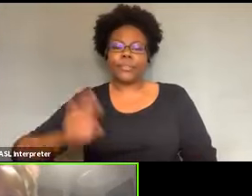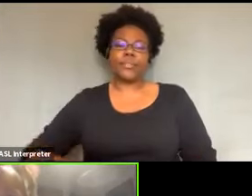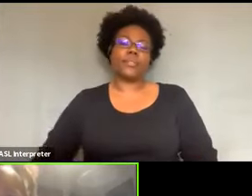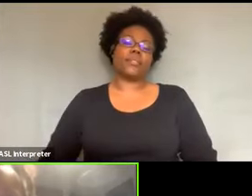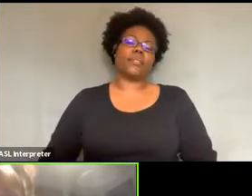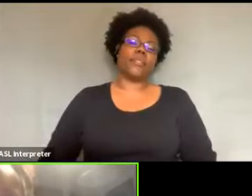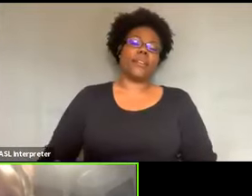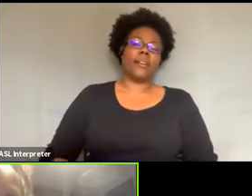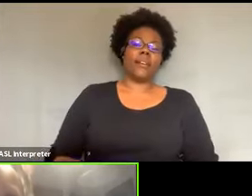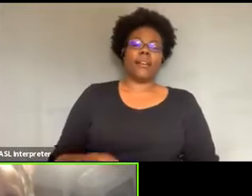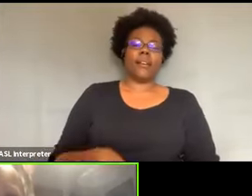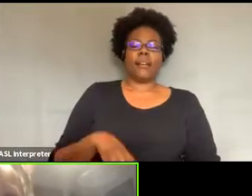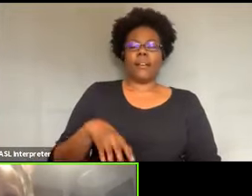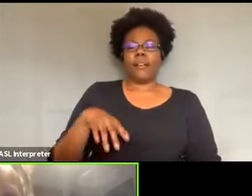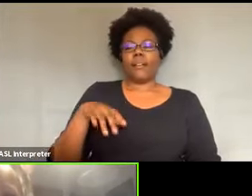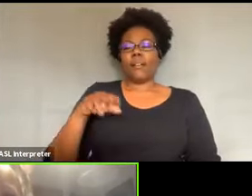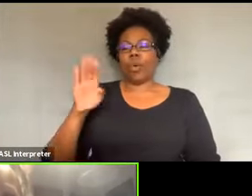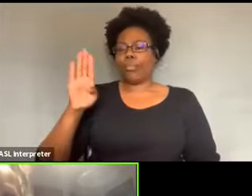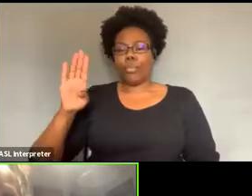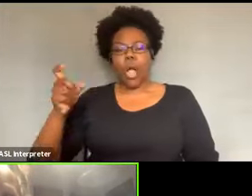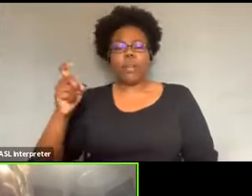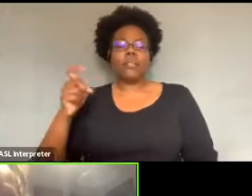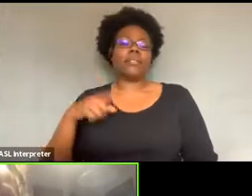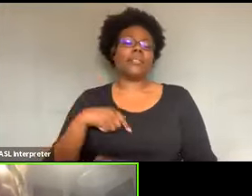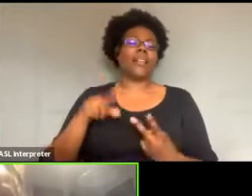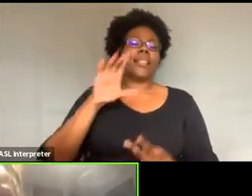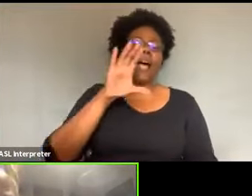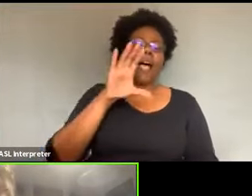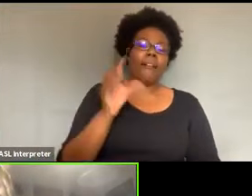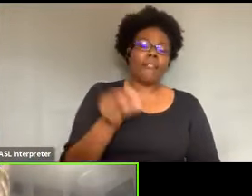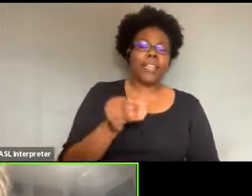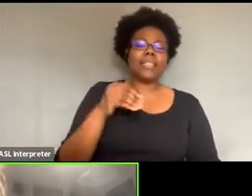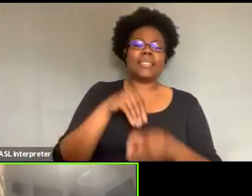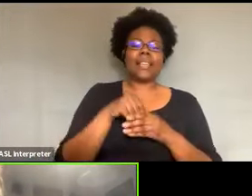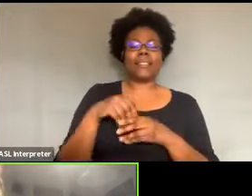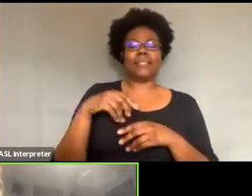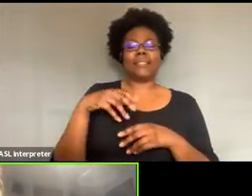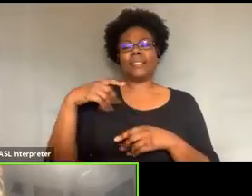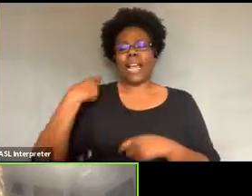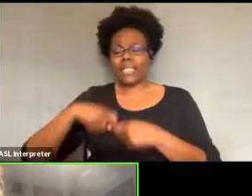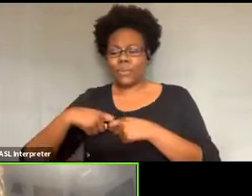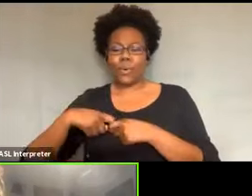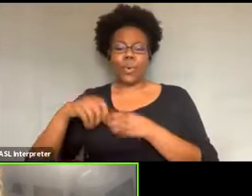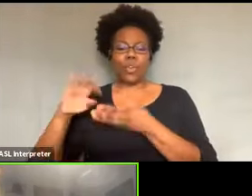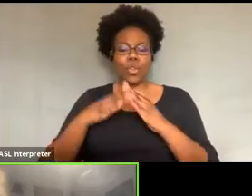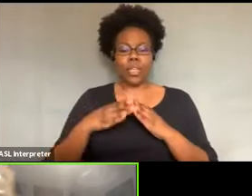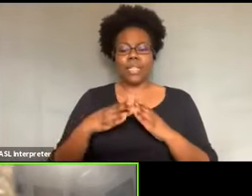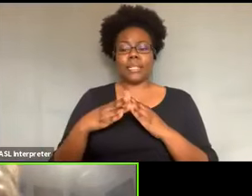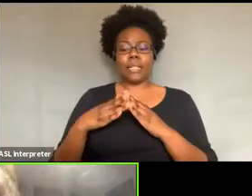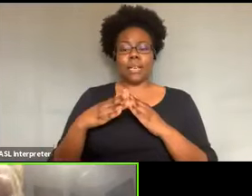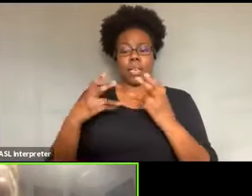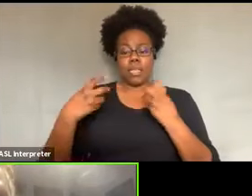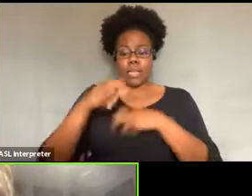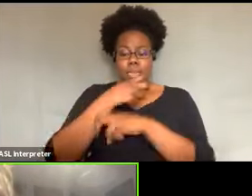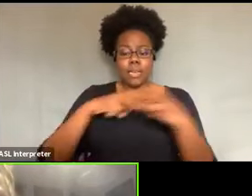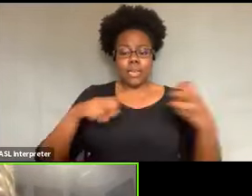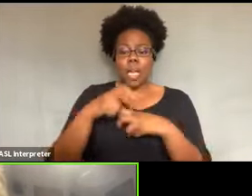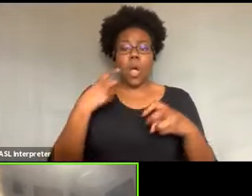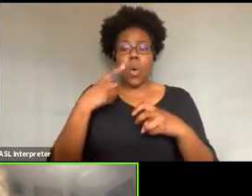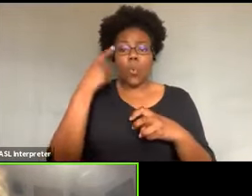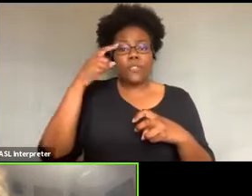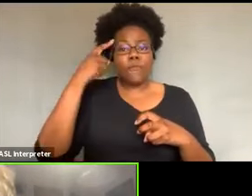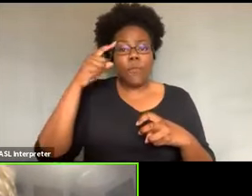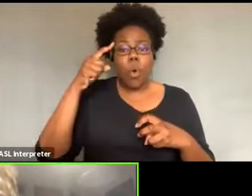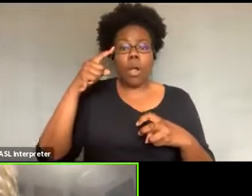uh, African and in the Latino communities, they're not to kill each other. You know, that it was about outdance me, you know,